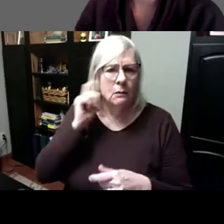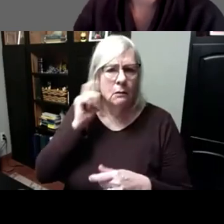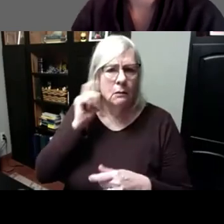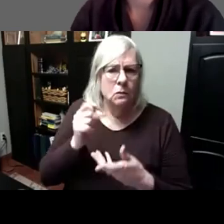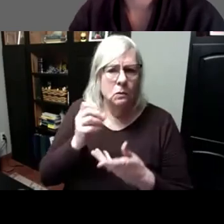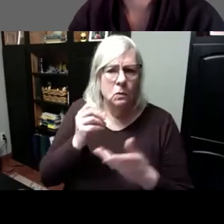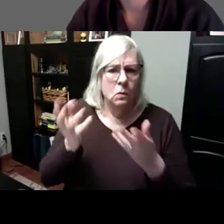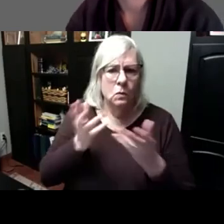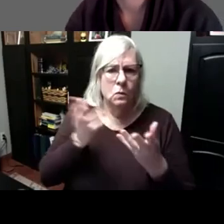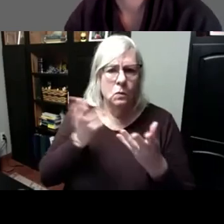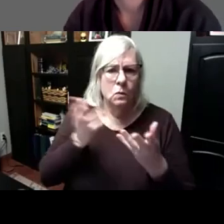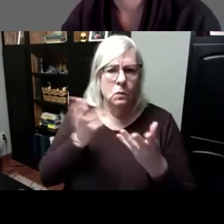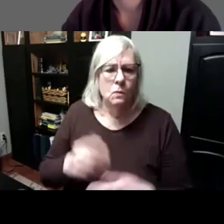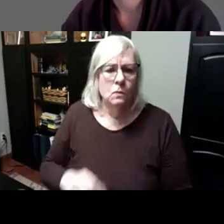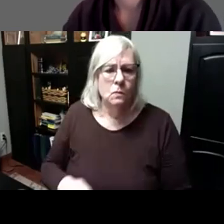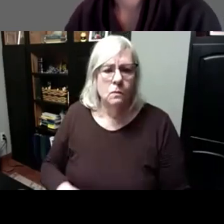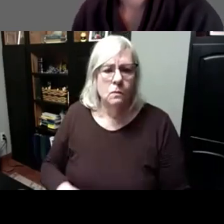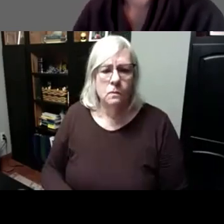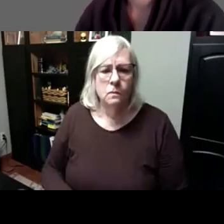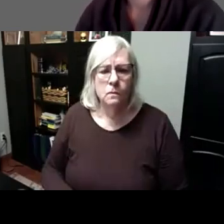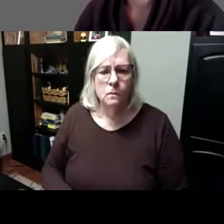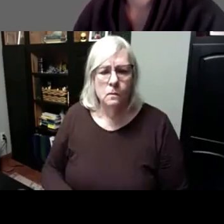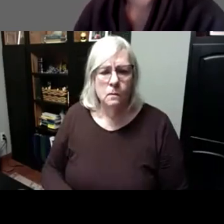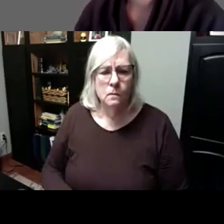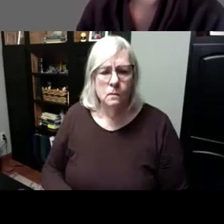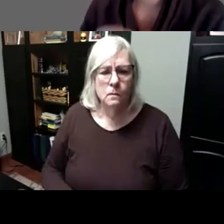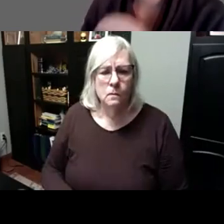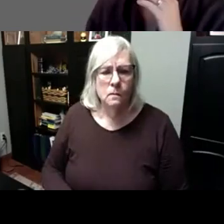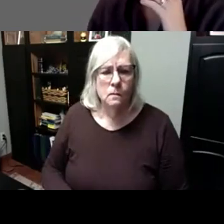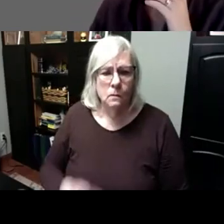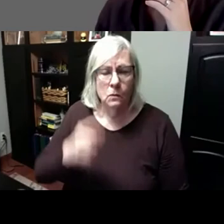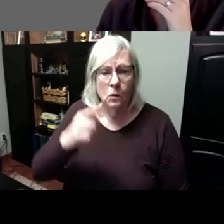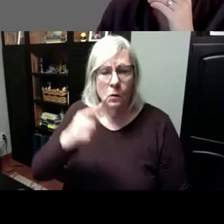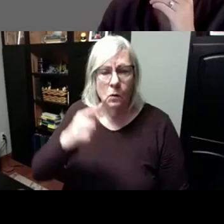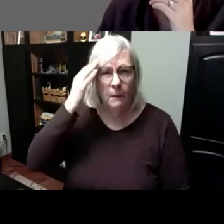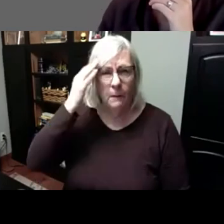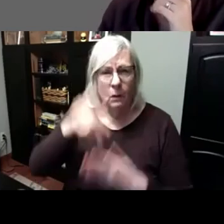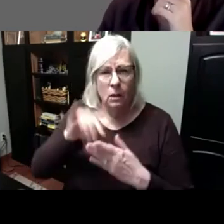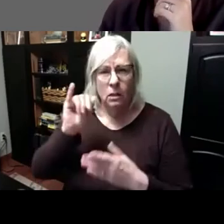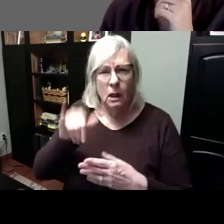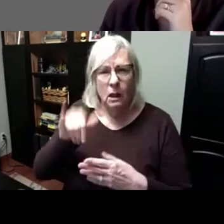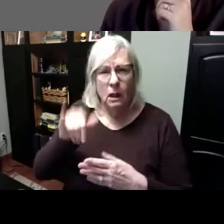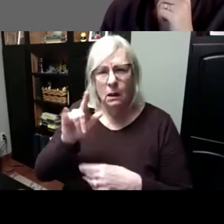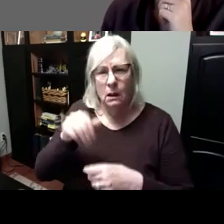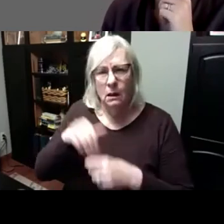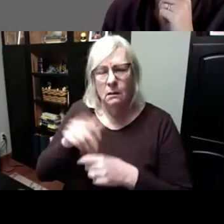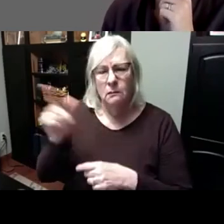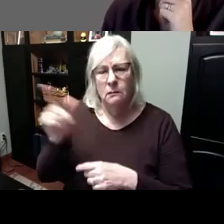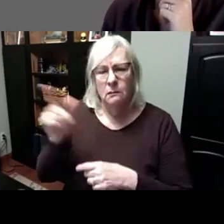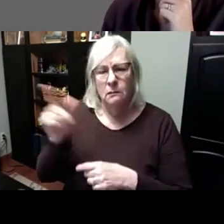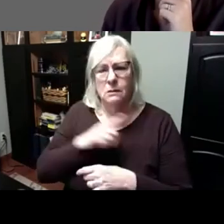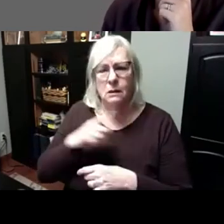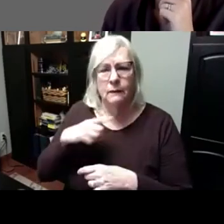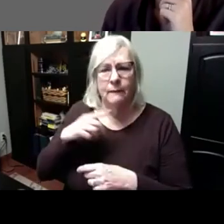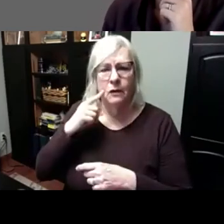Yeah. So I had, you were talking about different things that were covered by insurance. So I wanted to bring that up.